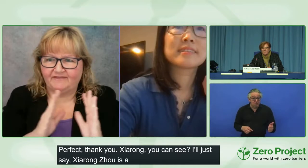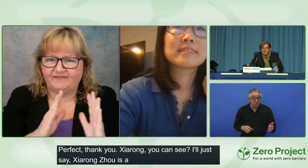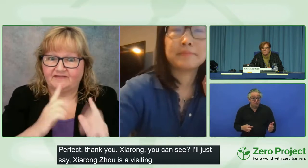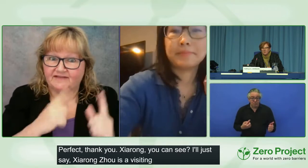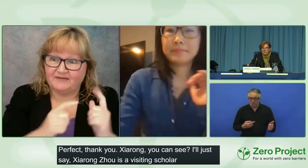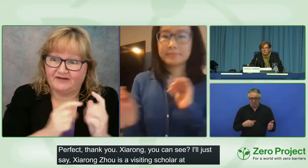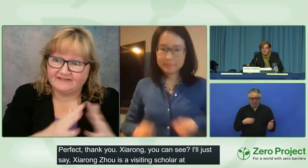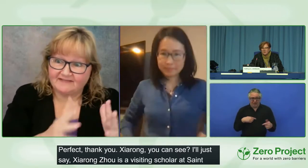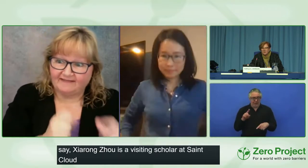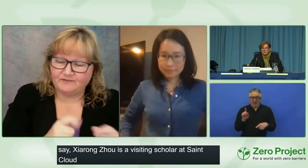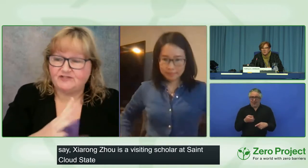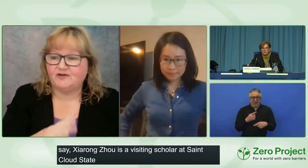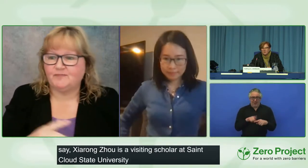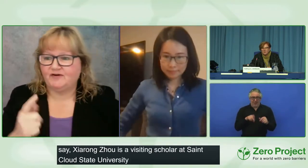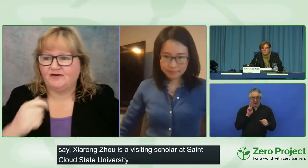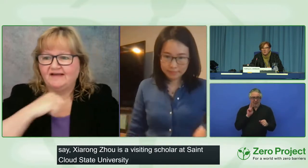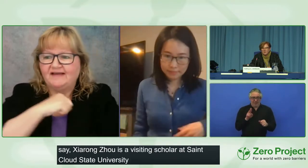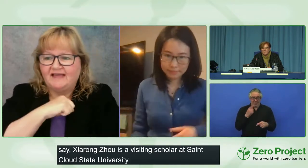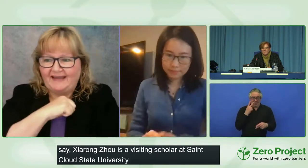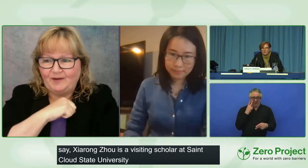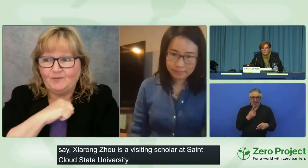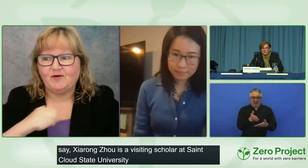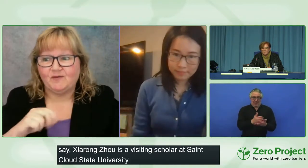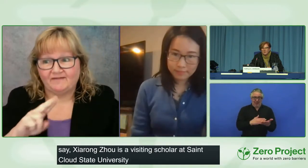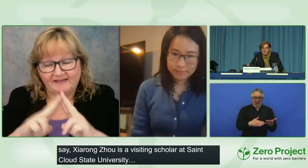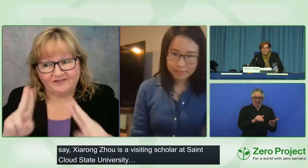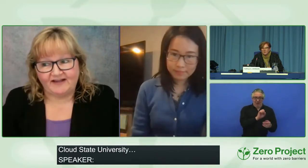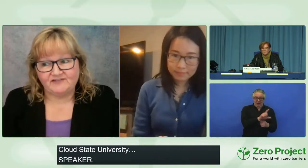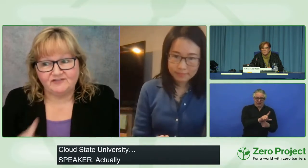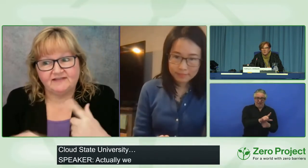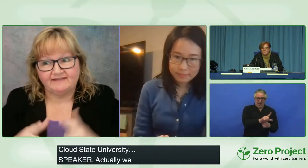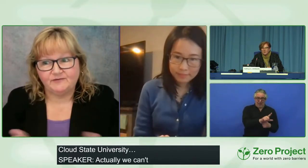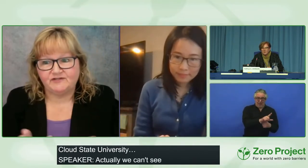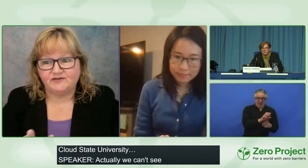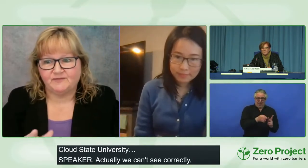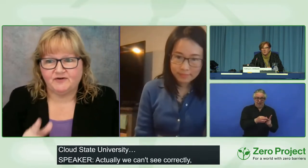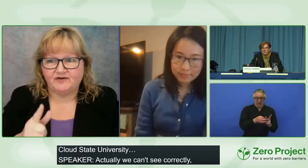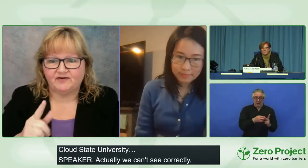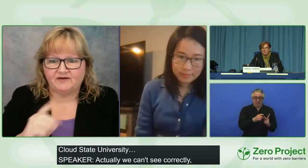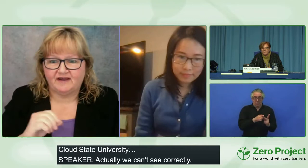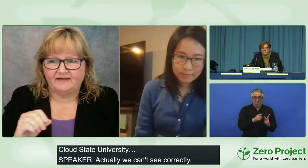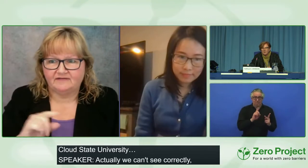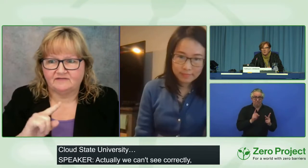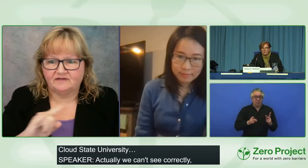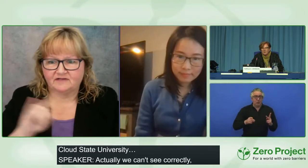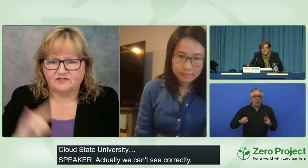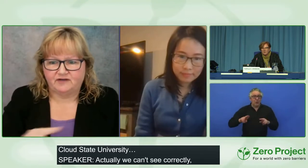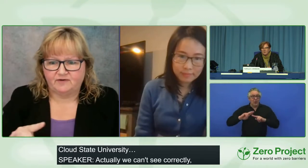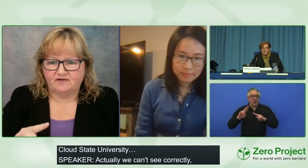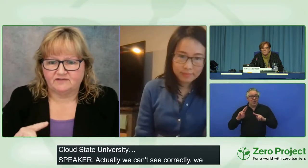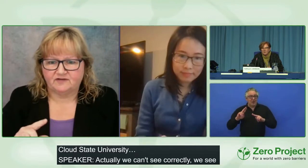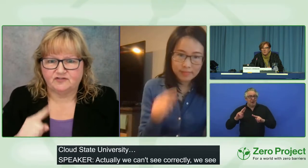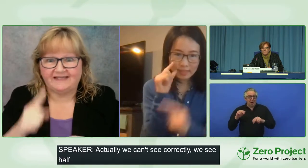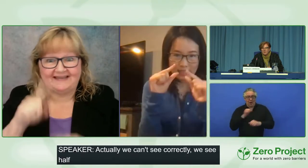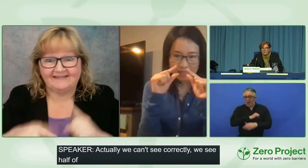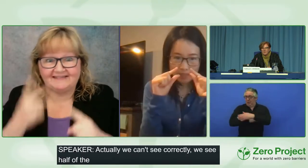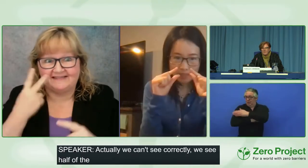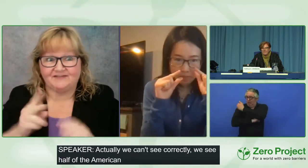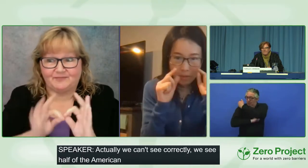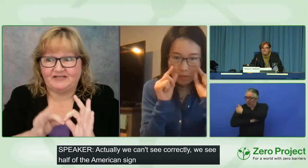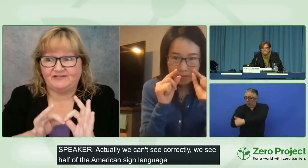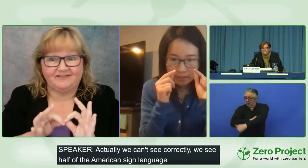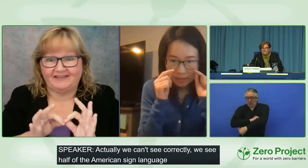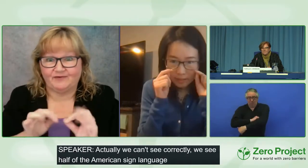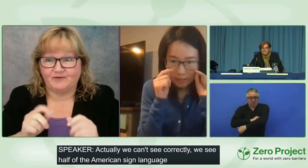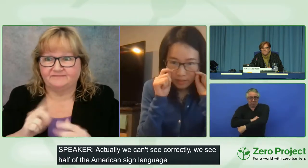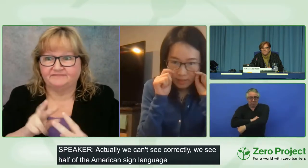see half of the American Sign Language Interpreter, an elbow of the International Sign Language Interpreter, and Xiaorong. So she can't